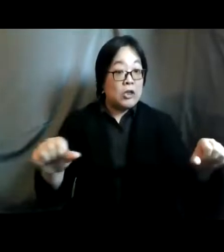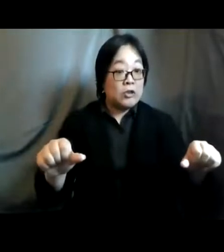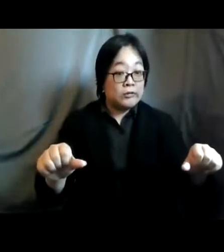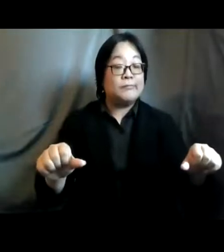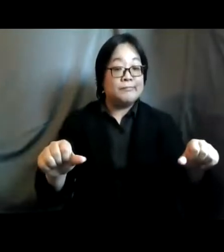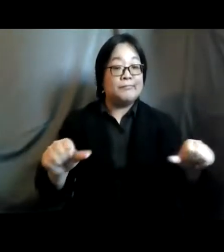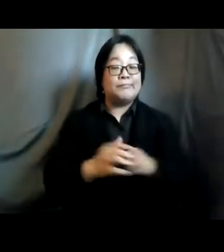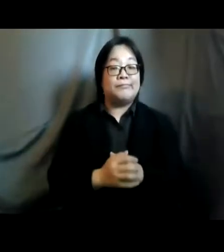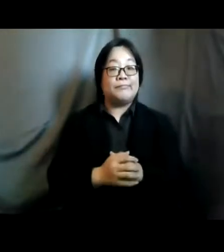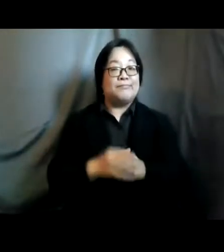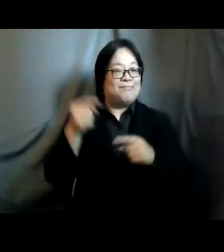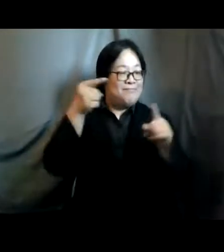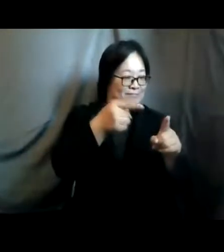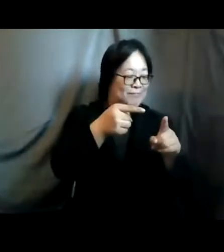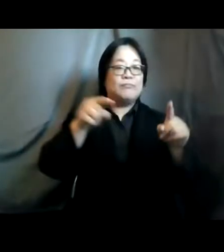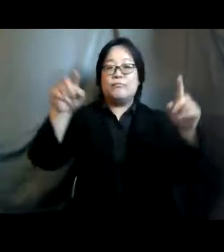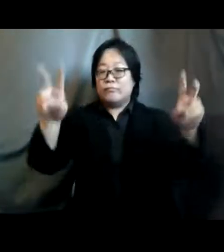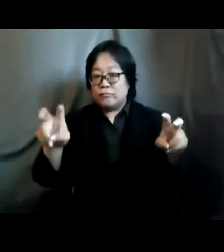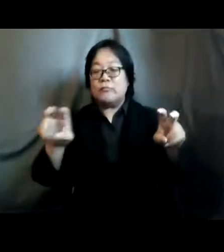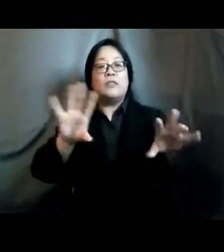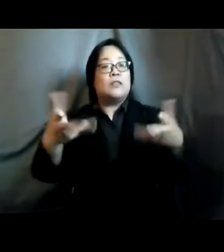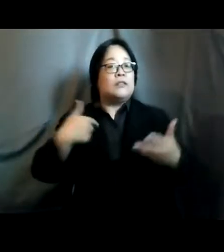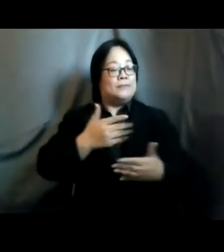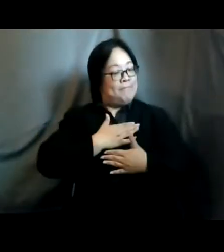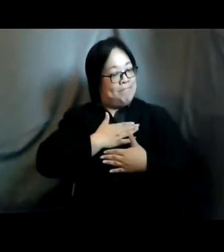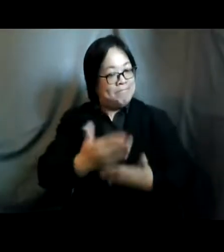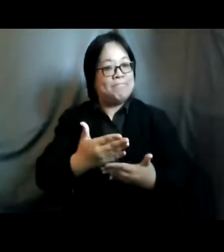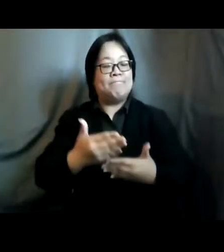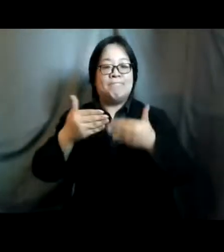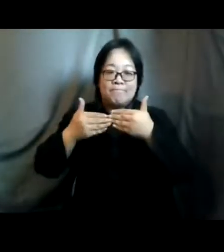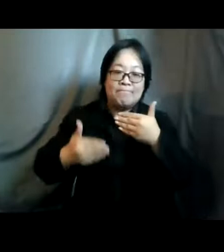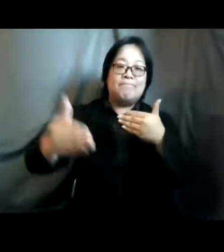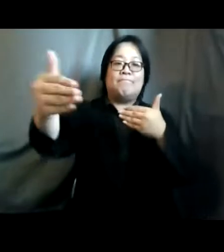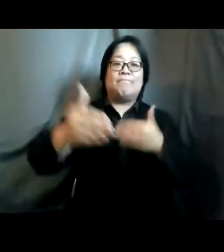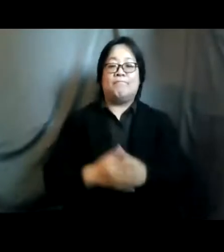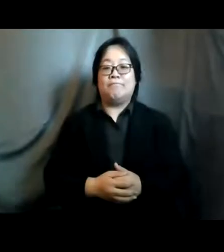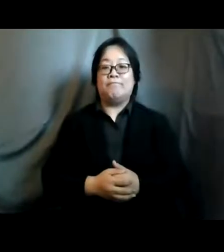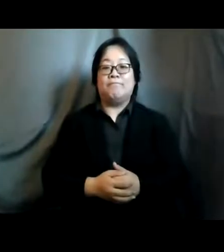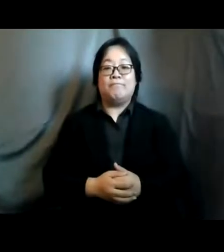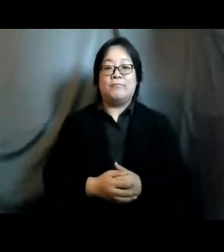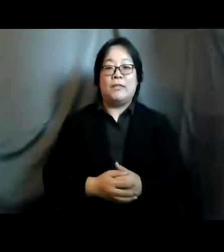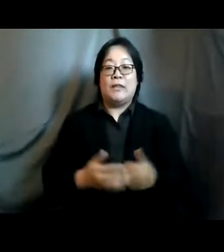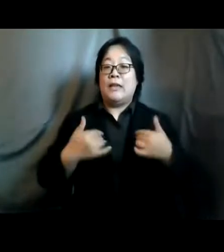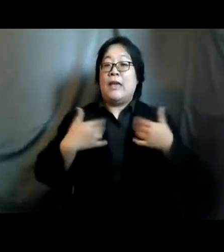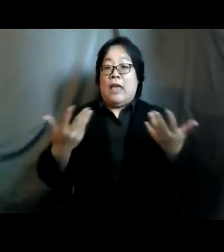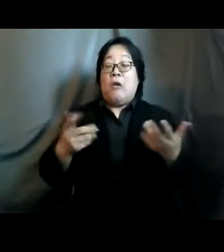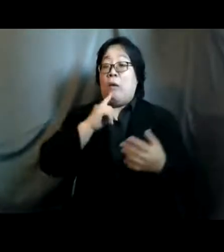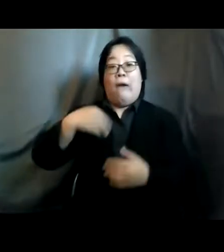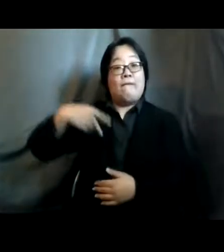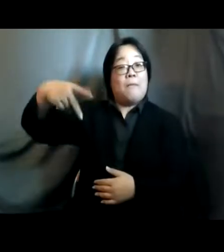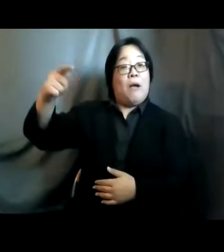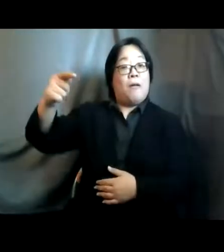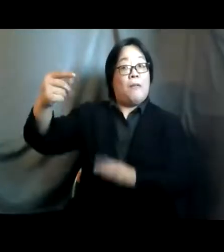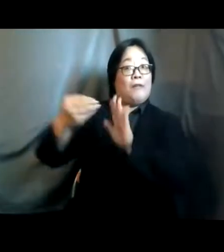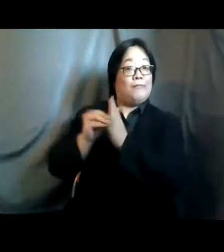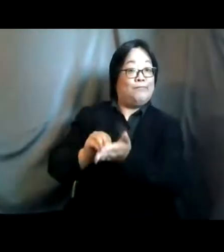and what do we do in terms of making commitments moving forward i do have a powerpoint that i want to share and let's see if i